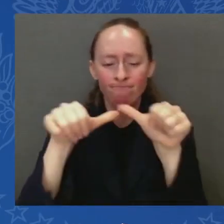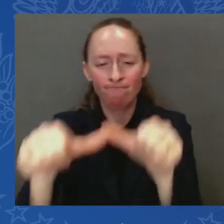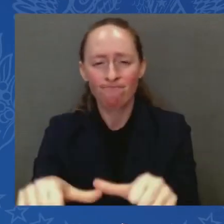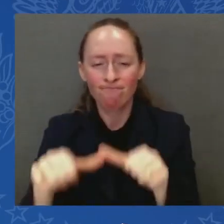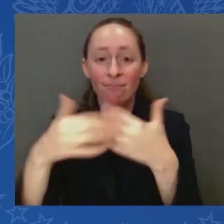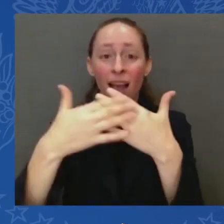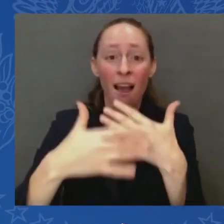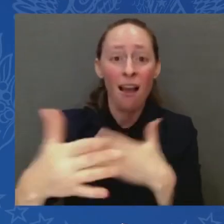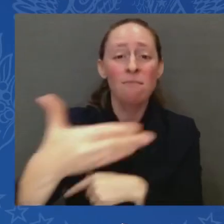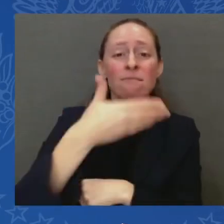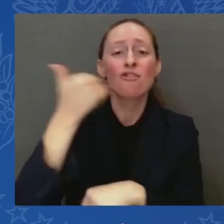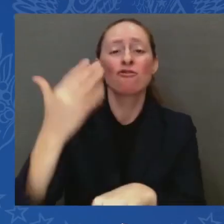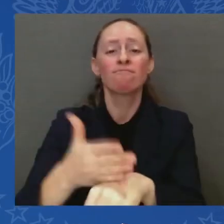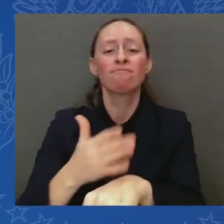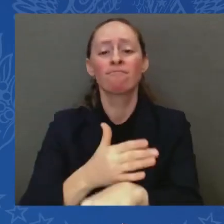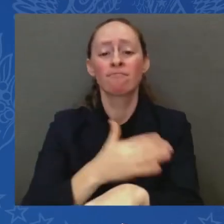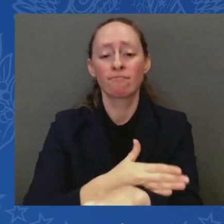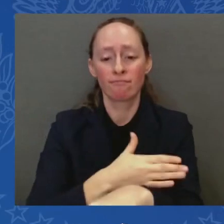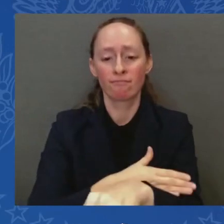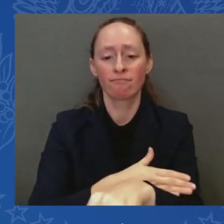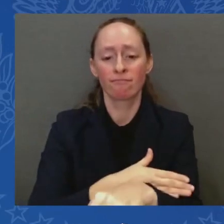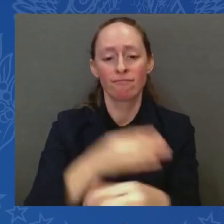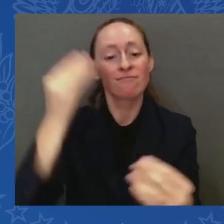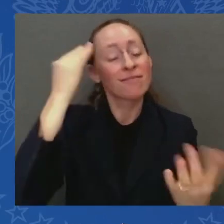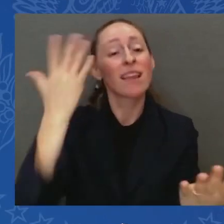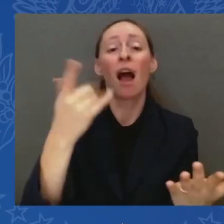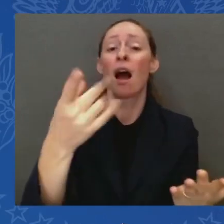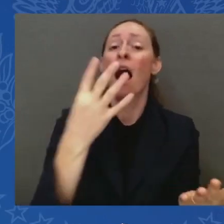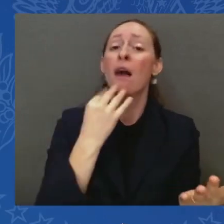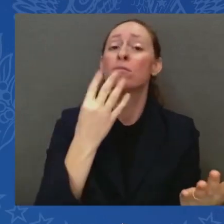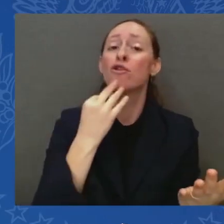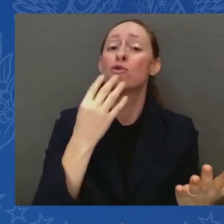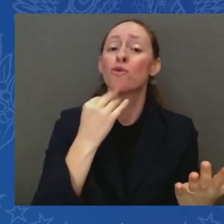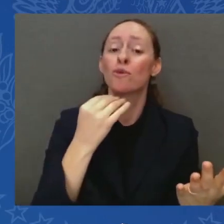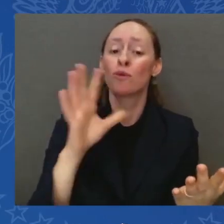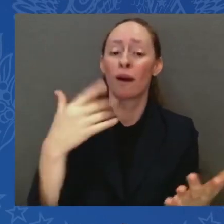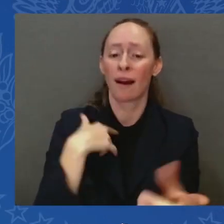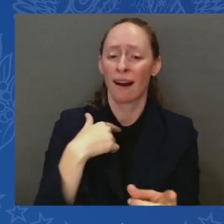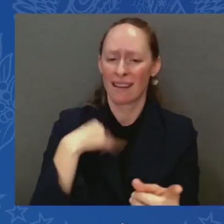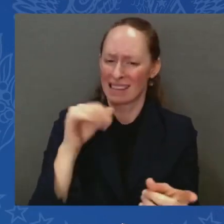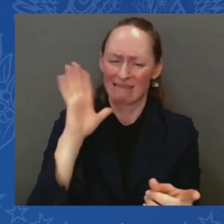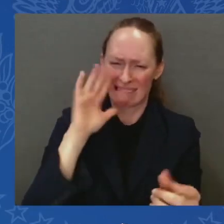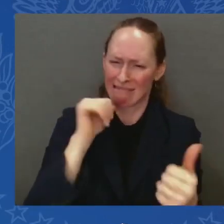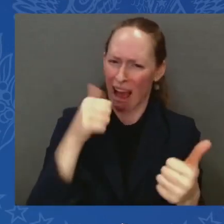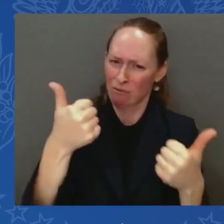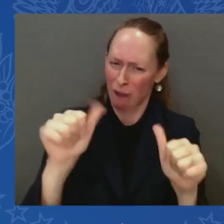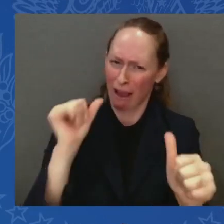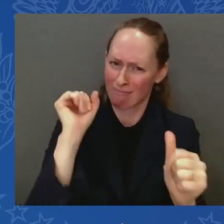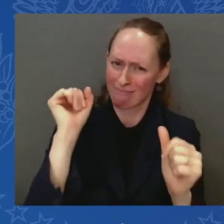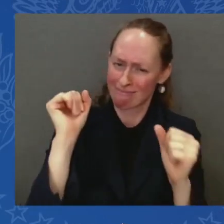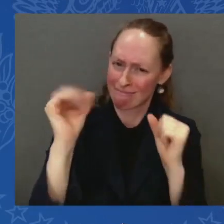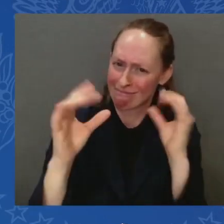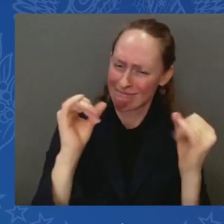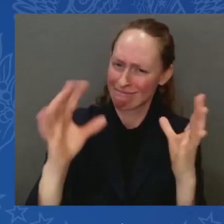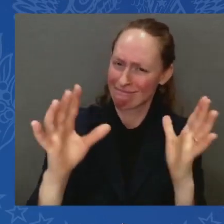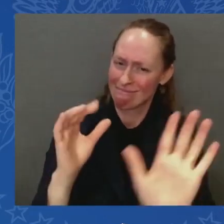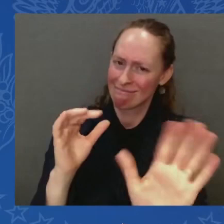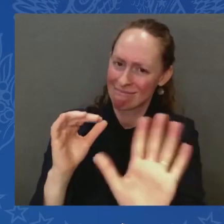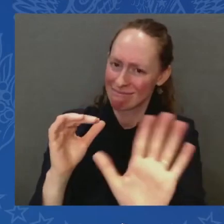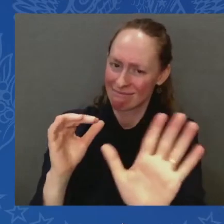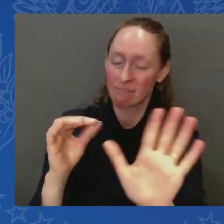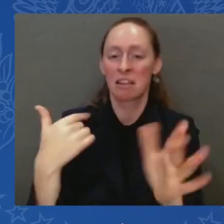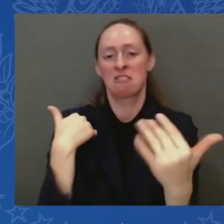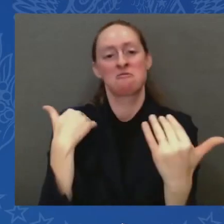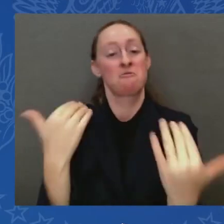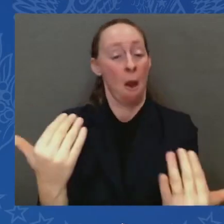which I'm not going to attempt to do because I'm such a terrible linguist, I'll say in English, the people